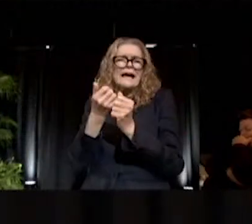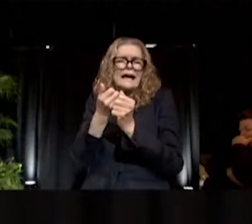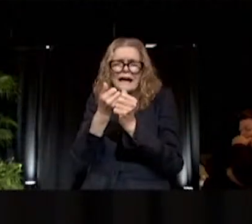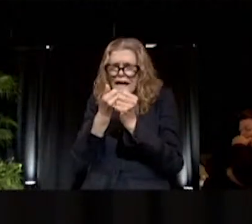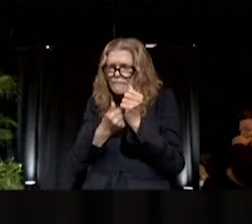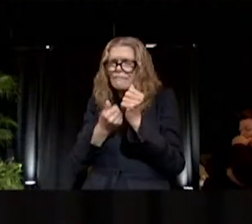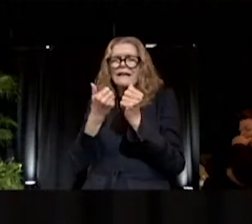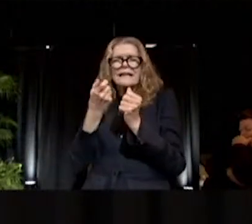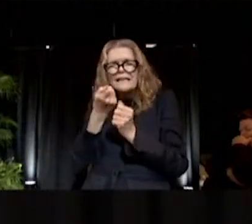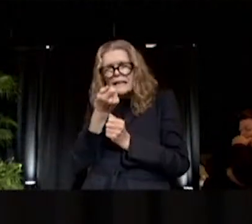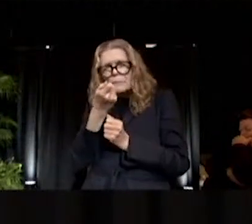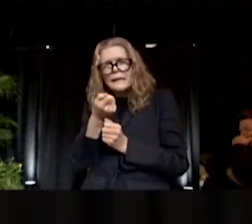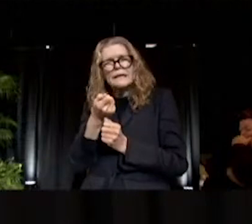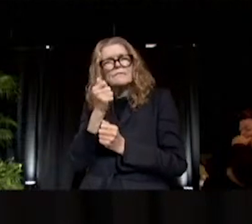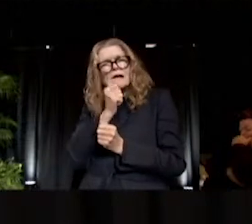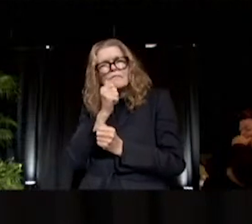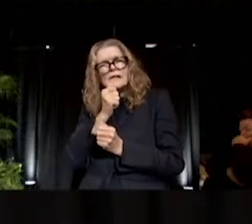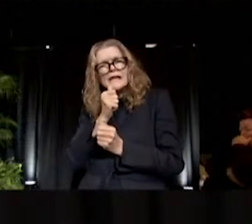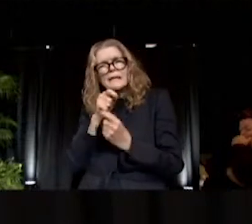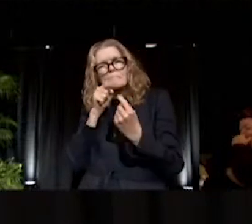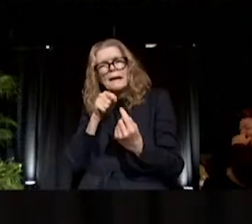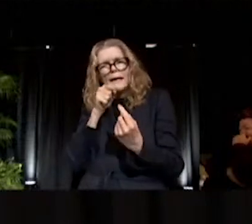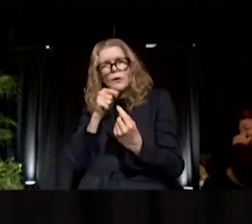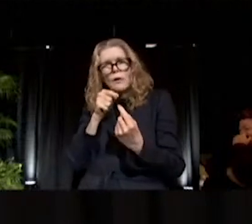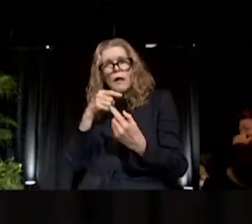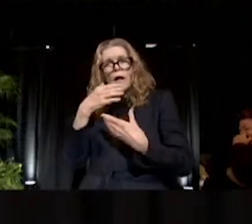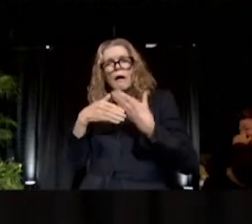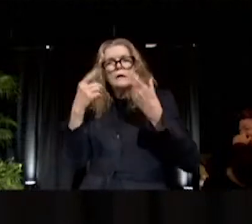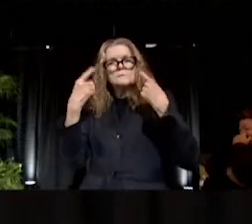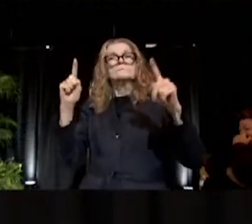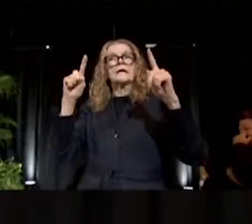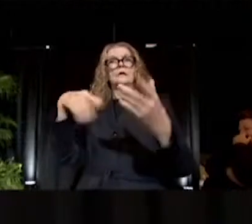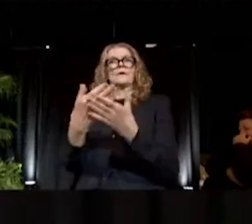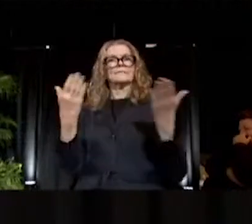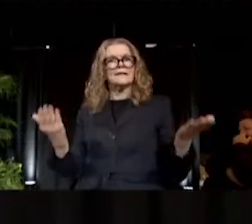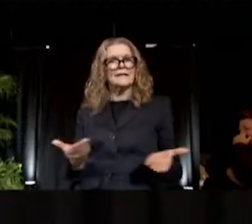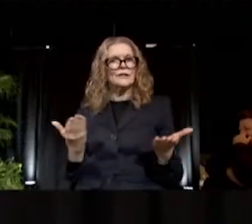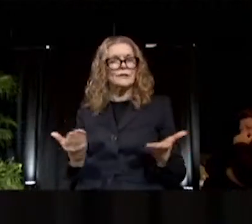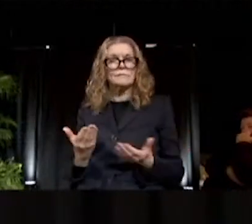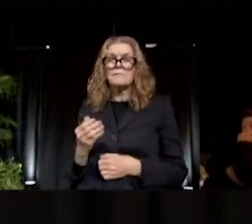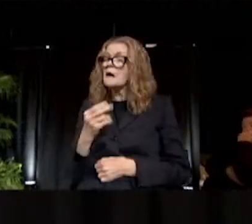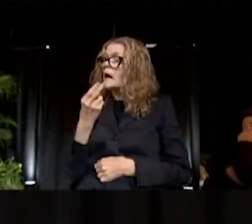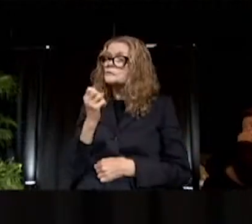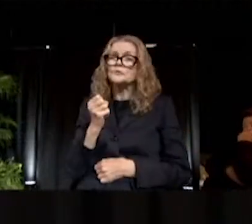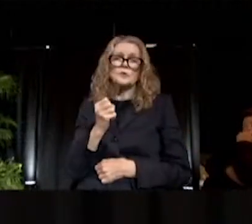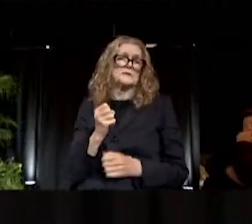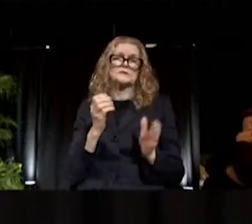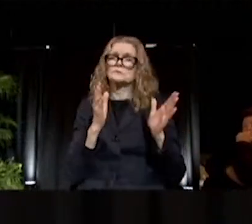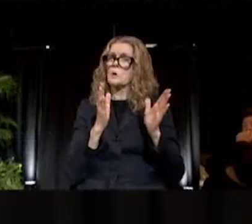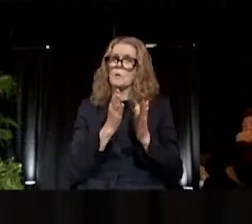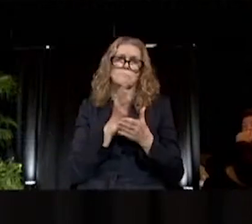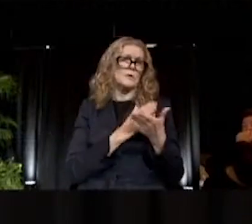daily battle led you to this exact moment right here. But high school was just a small chapter in our book of life. Today